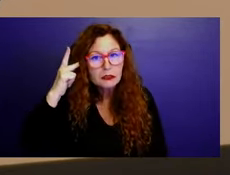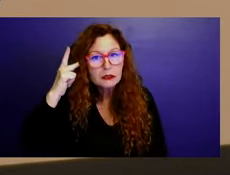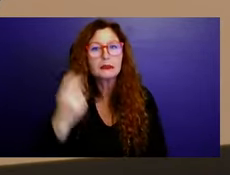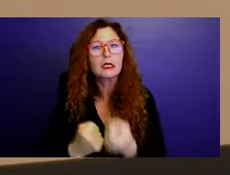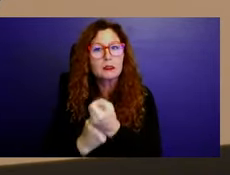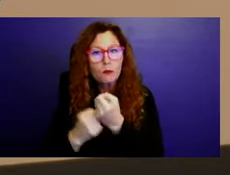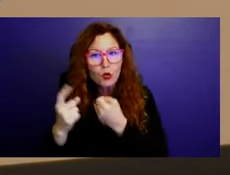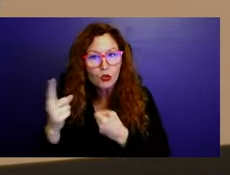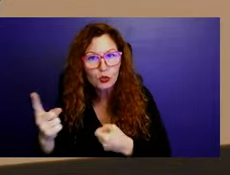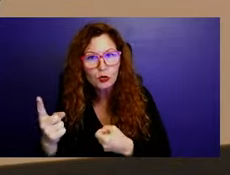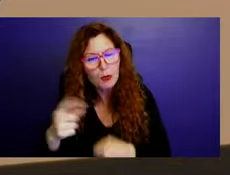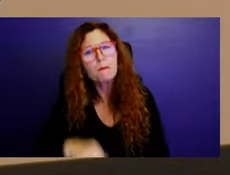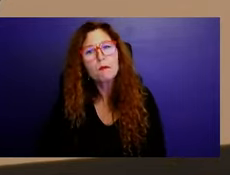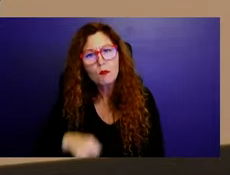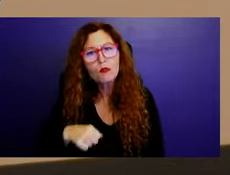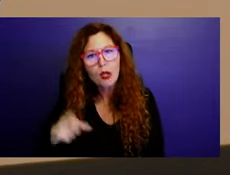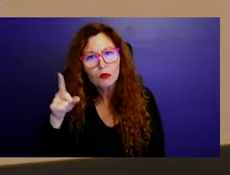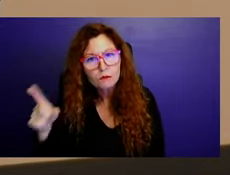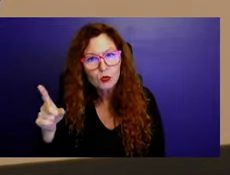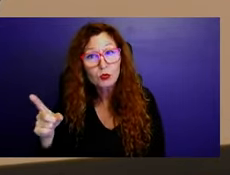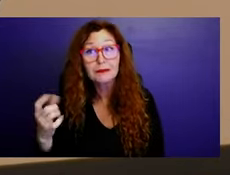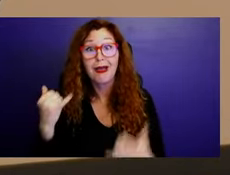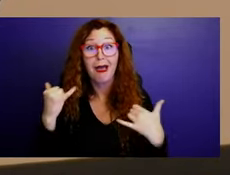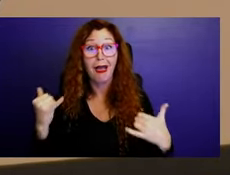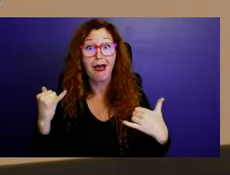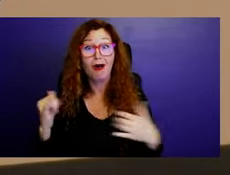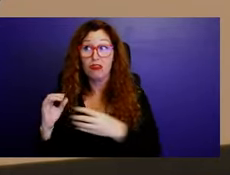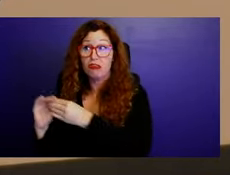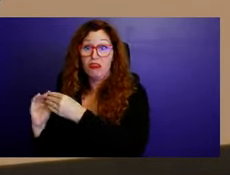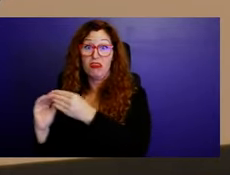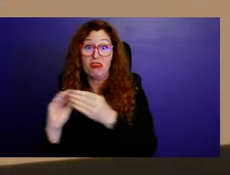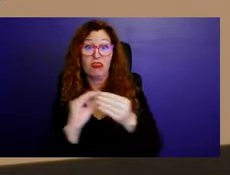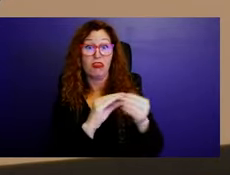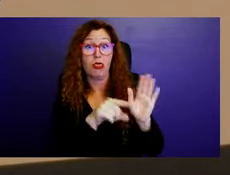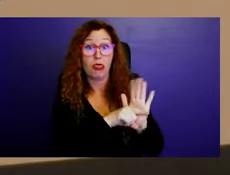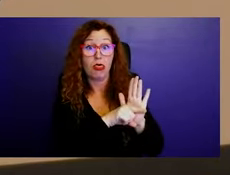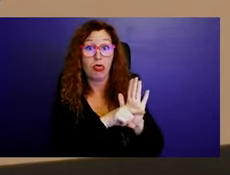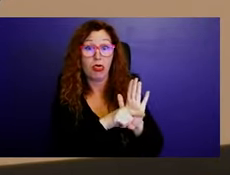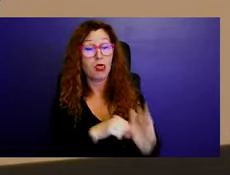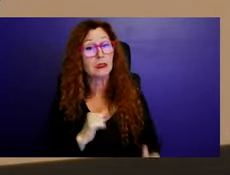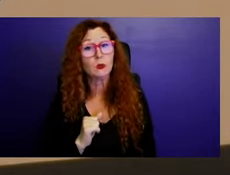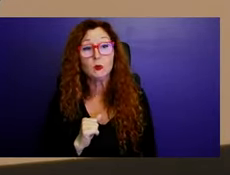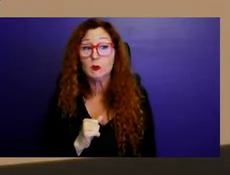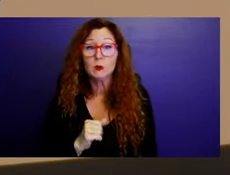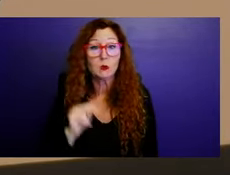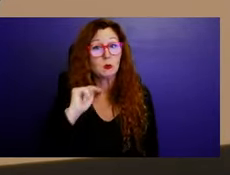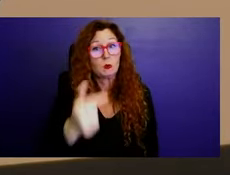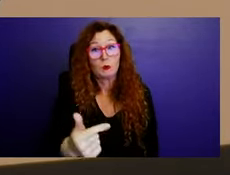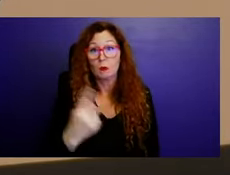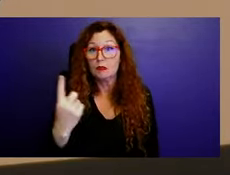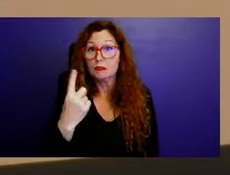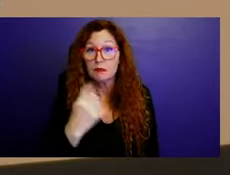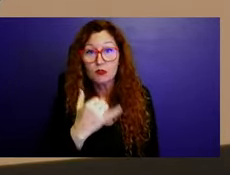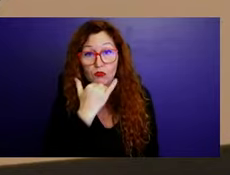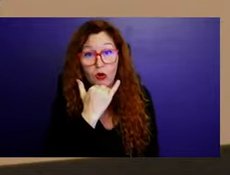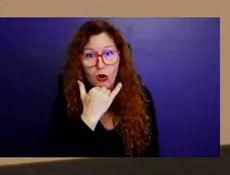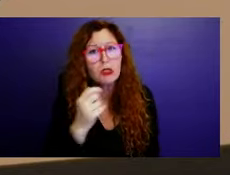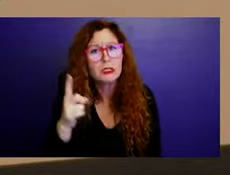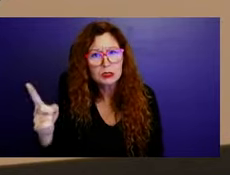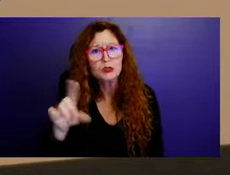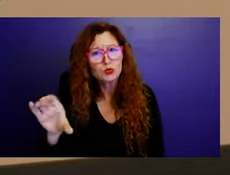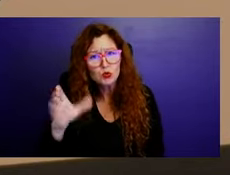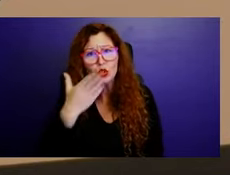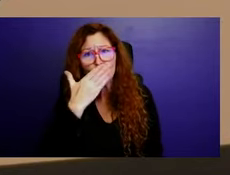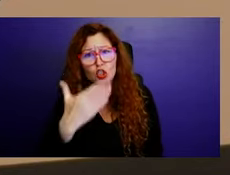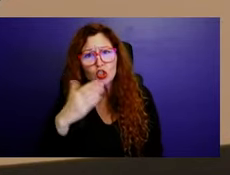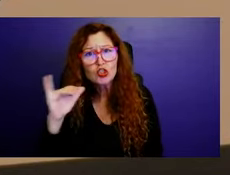that I hear are not kosher. Something is wrong. The guy is doing a good job and suddenly people are